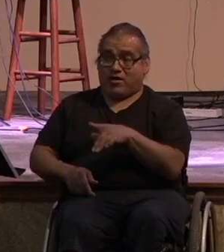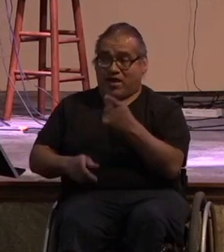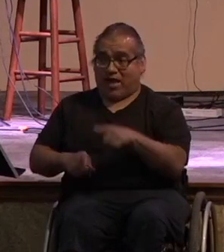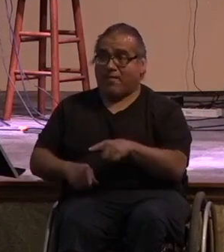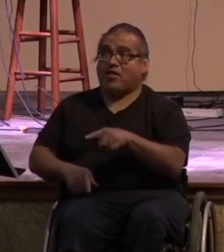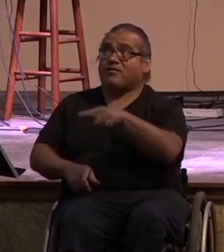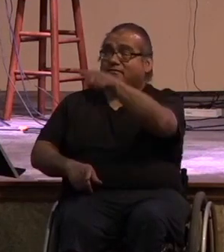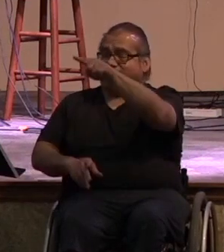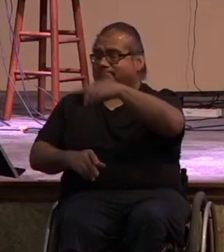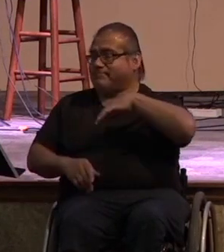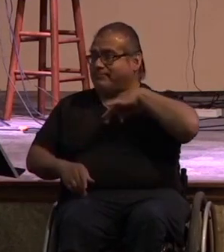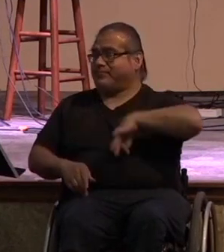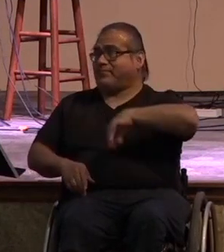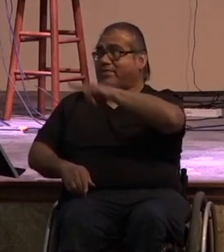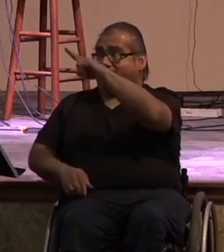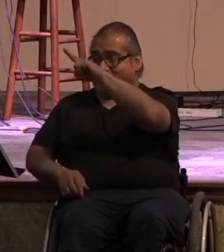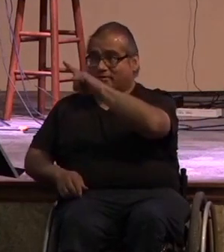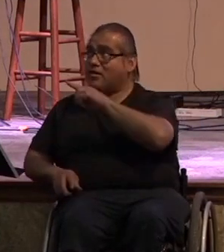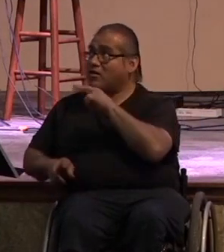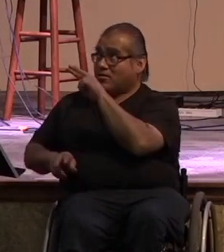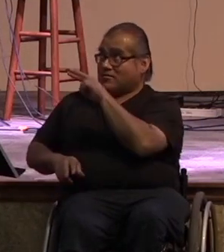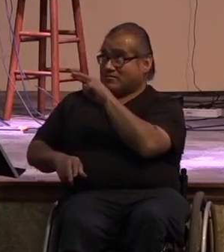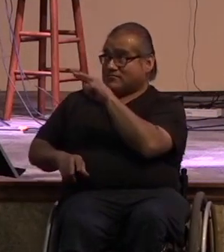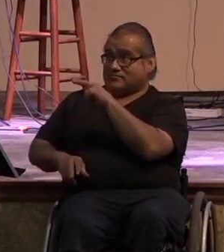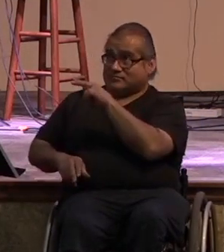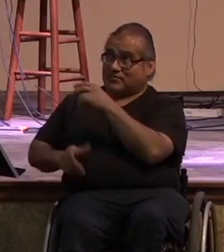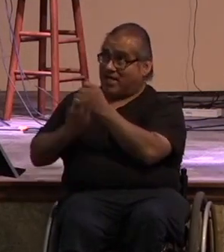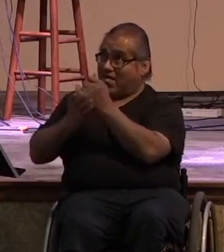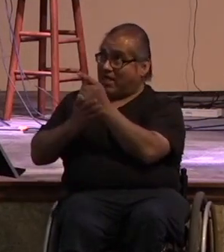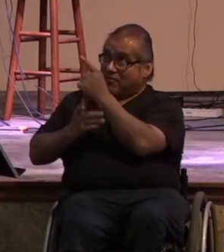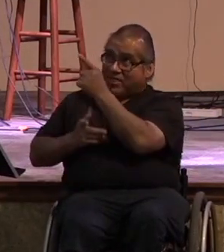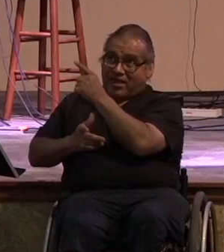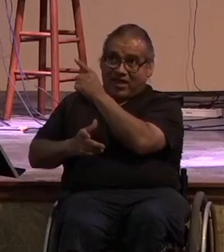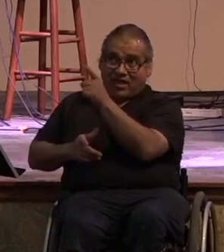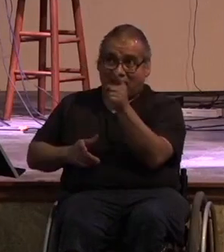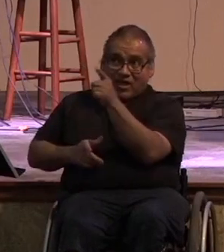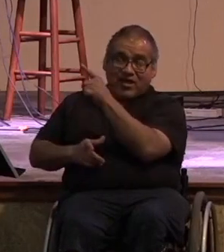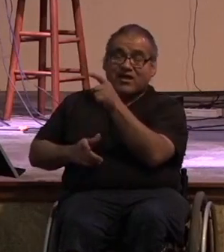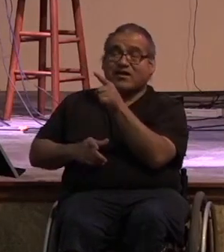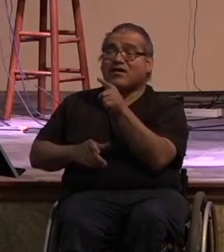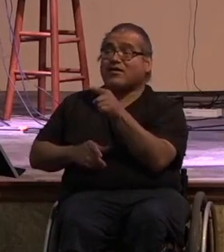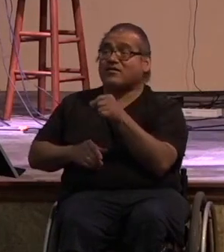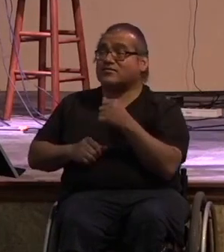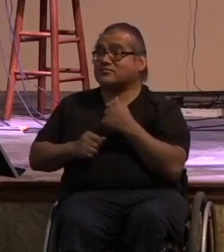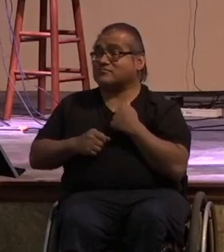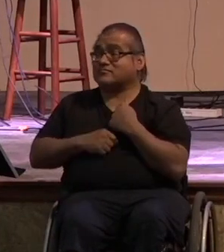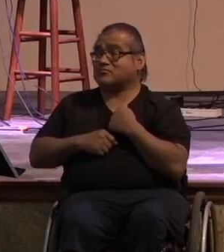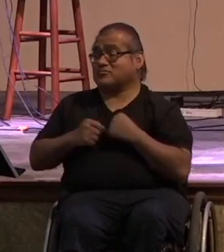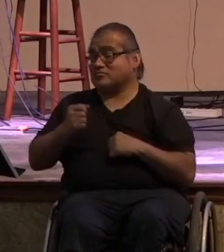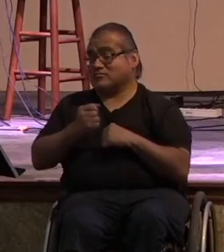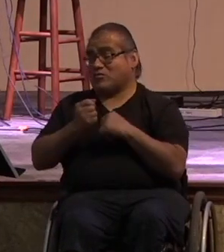that's where he's looking he's looking to the high ground where's my help he's looking for reinforcements so the psalmist